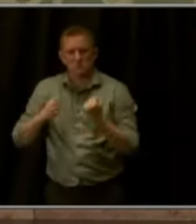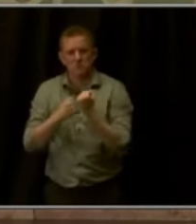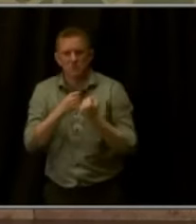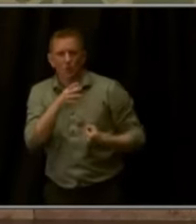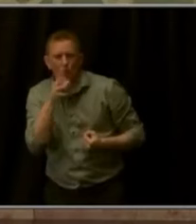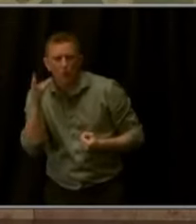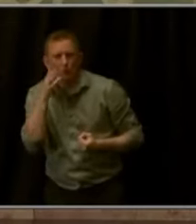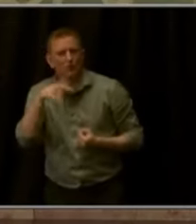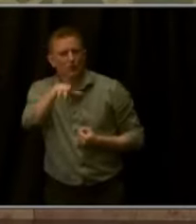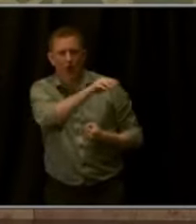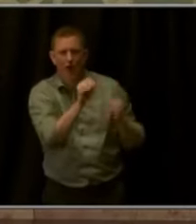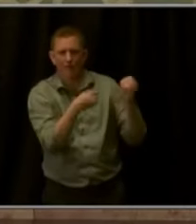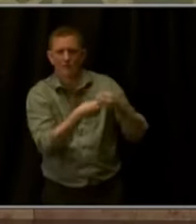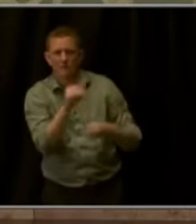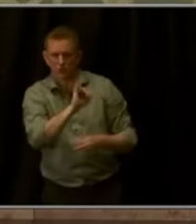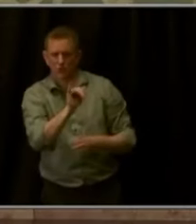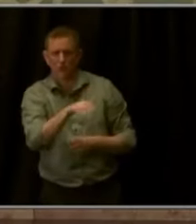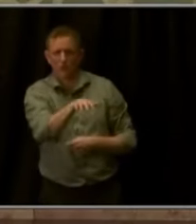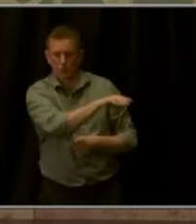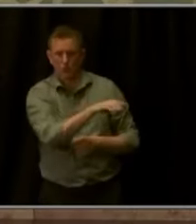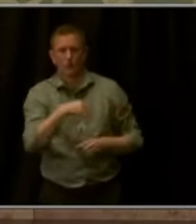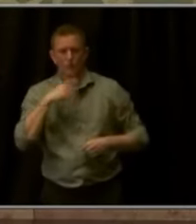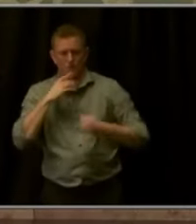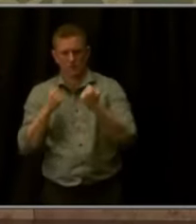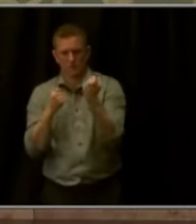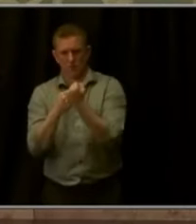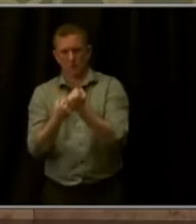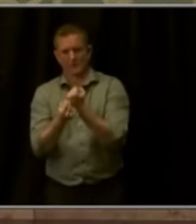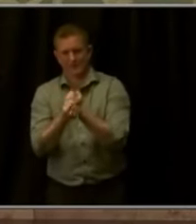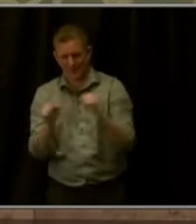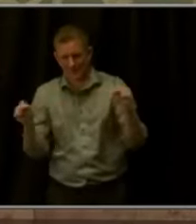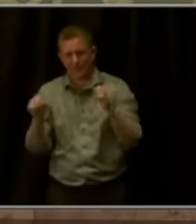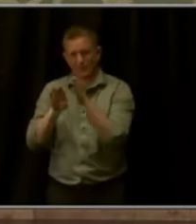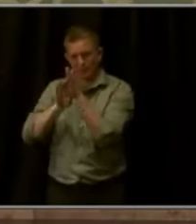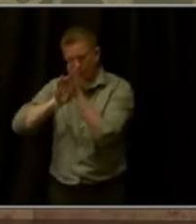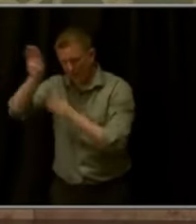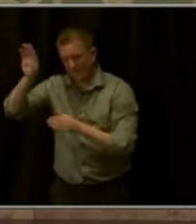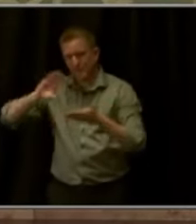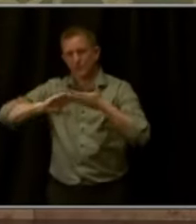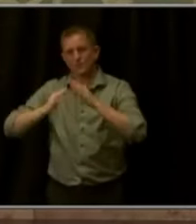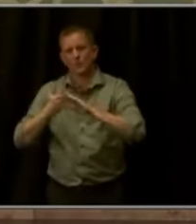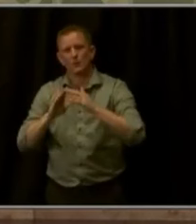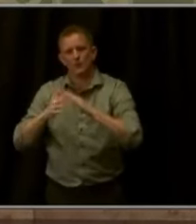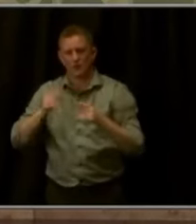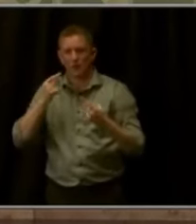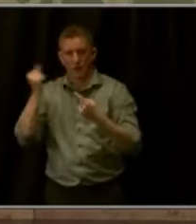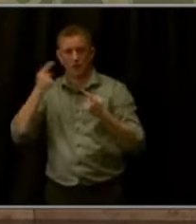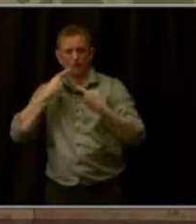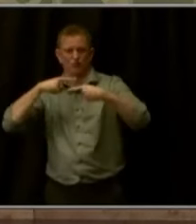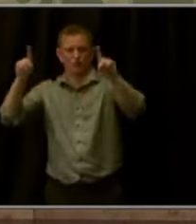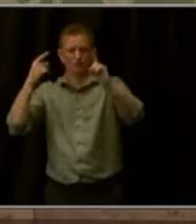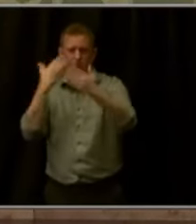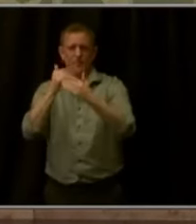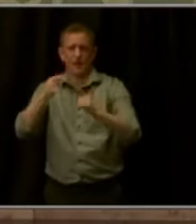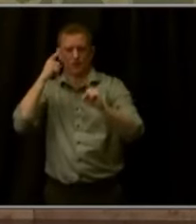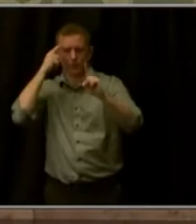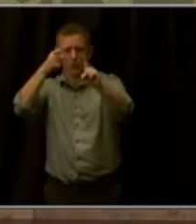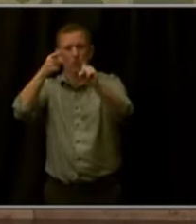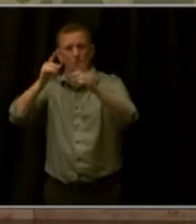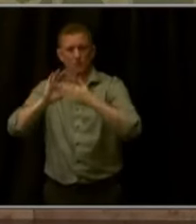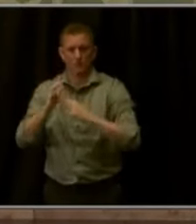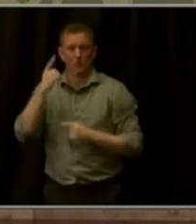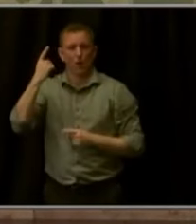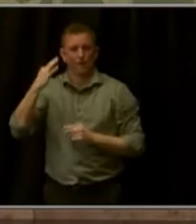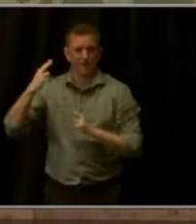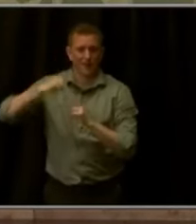work supports safe and thriving communities, helping us each reach our goal of becoming one of the 10 safest states, we also know that